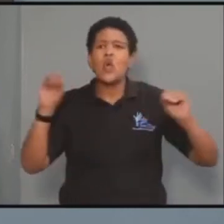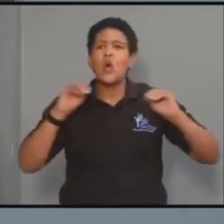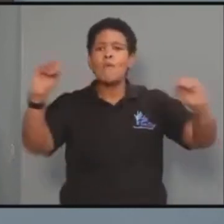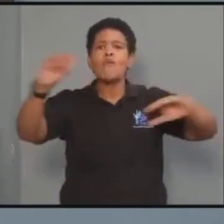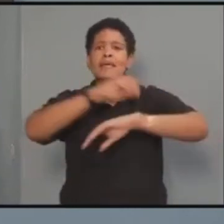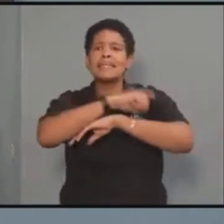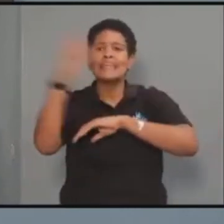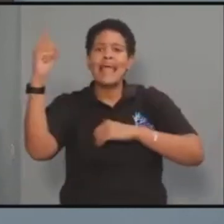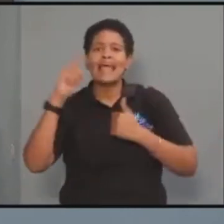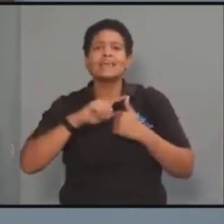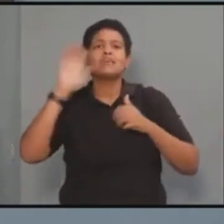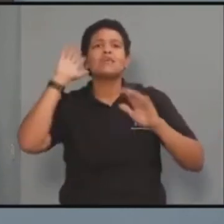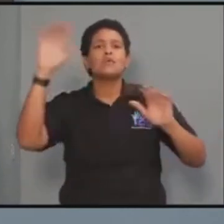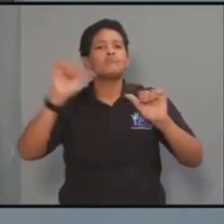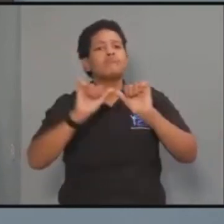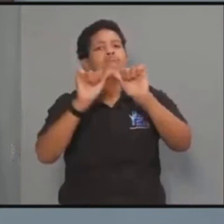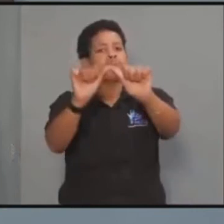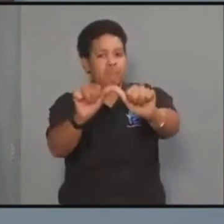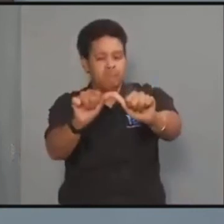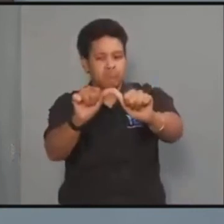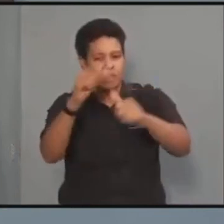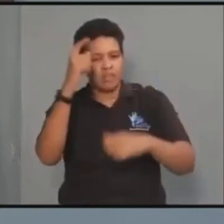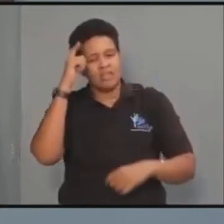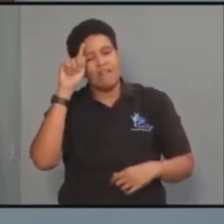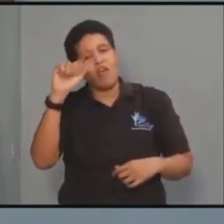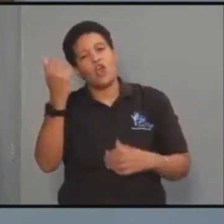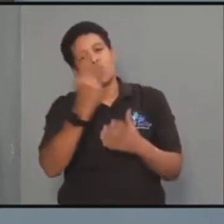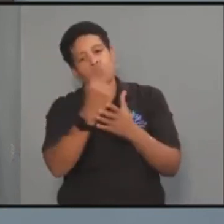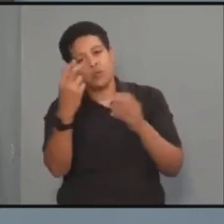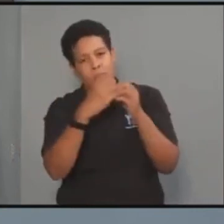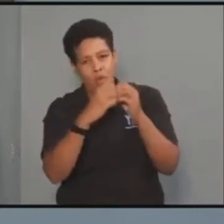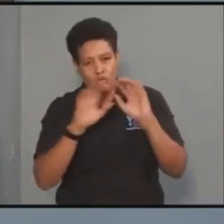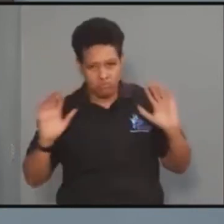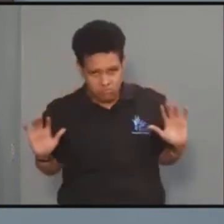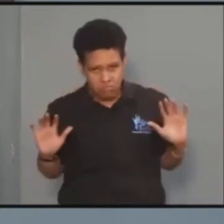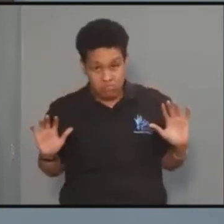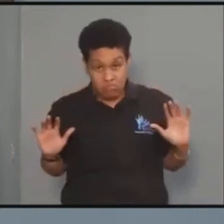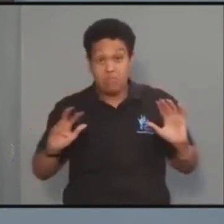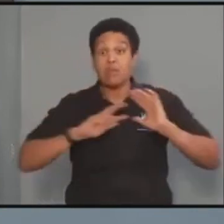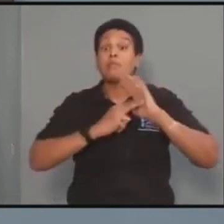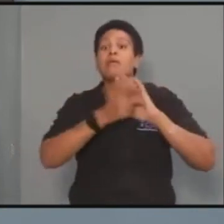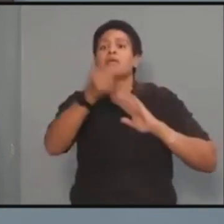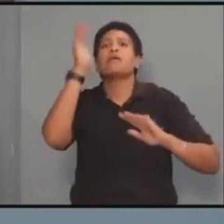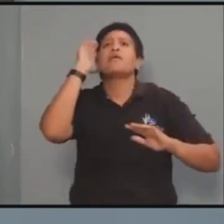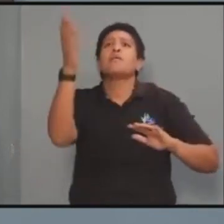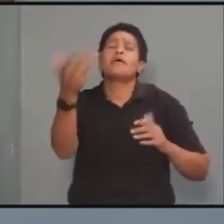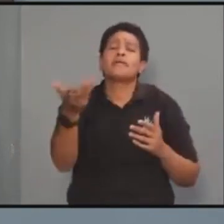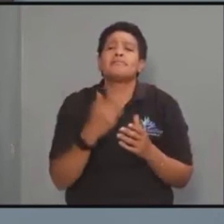will be continued for another two weeks. Therefore, we will be